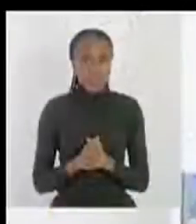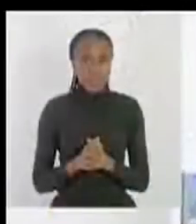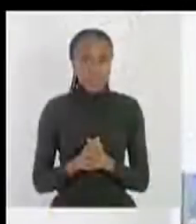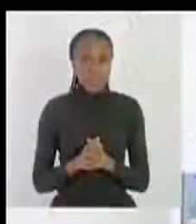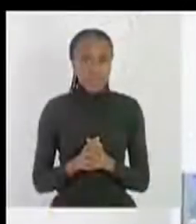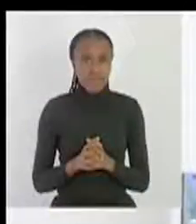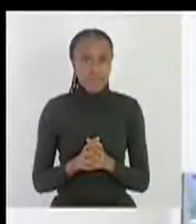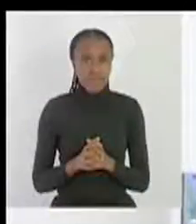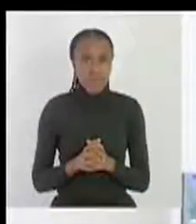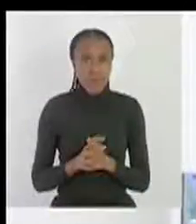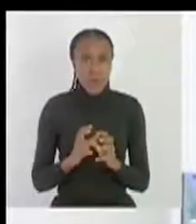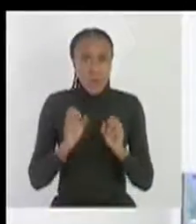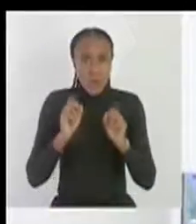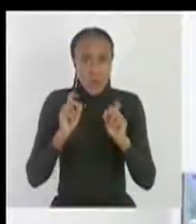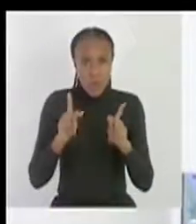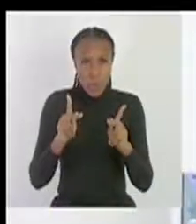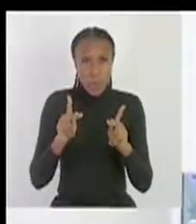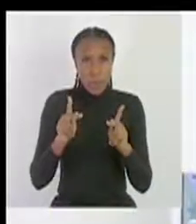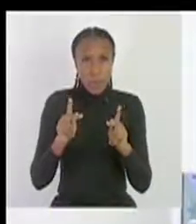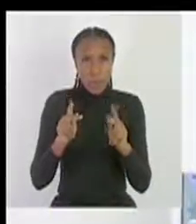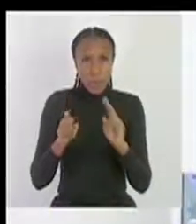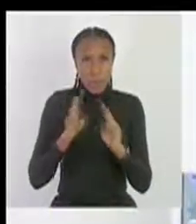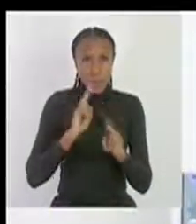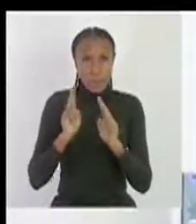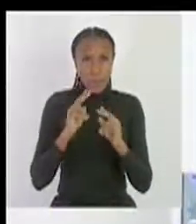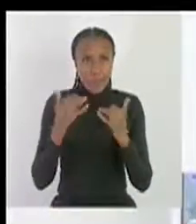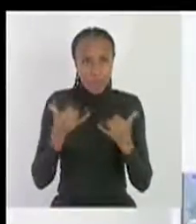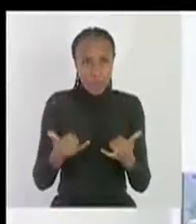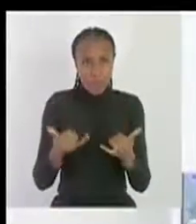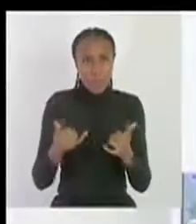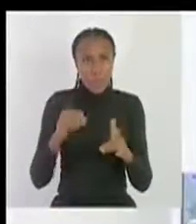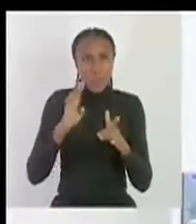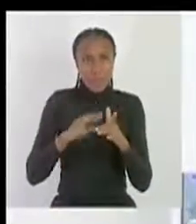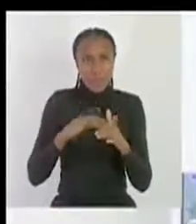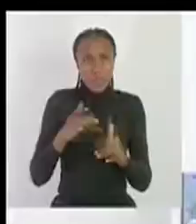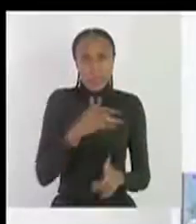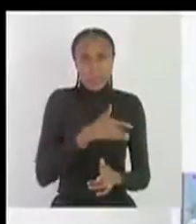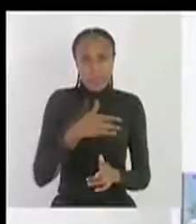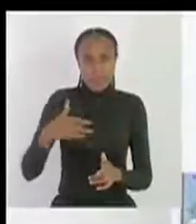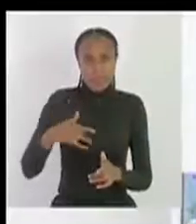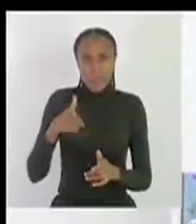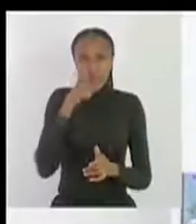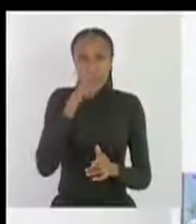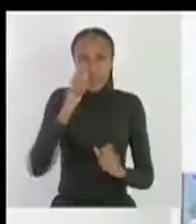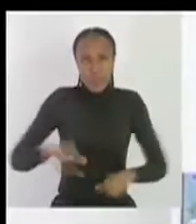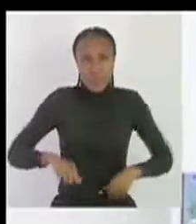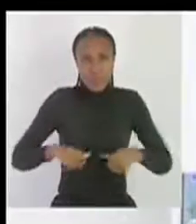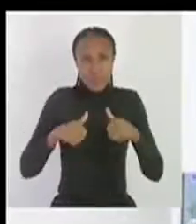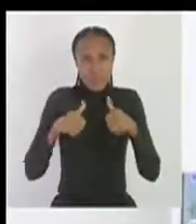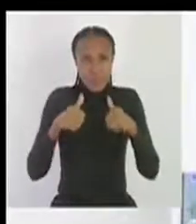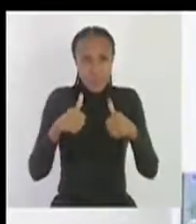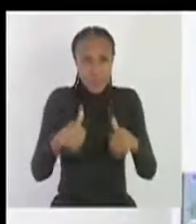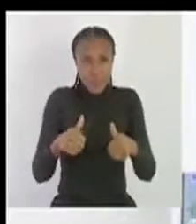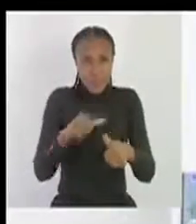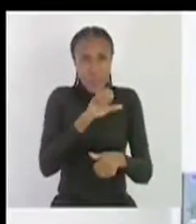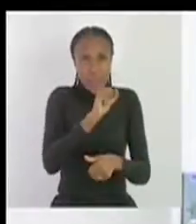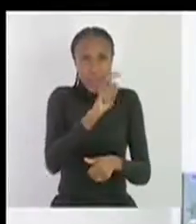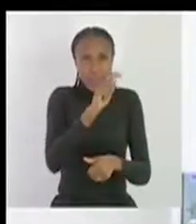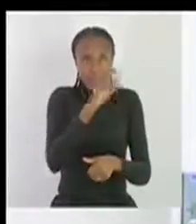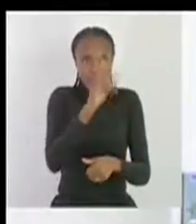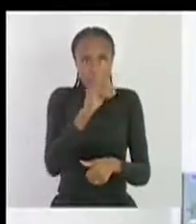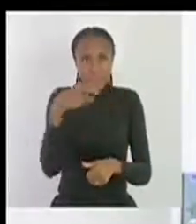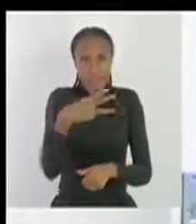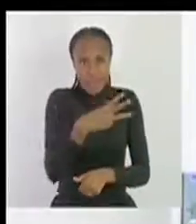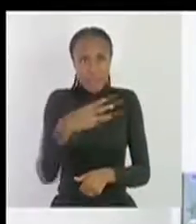as I have already said that our lesson for today will be based on sexuality and sexual health STDs HIV and